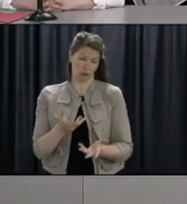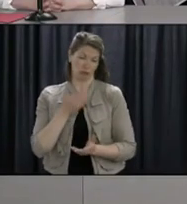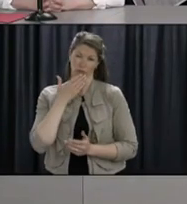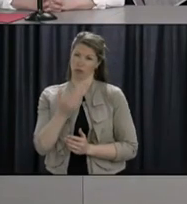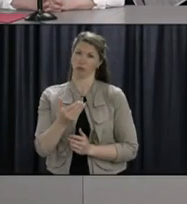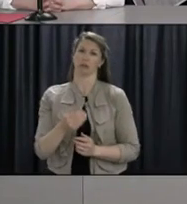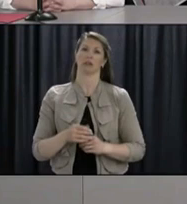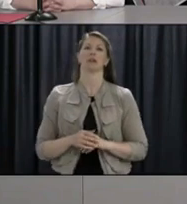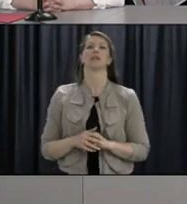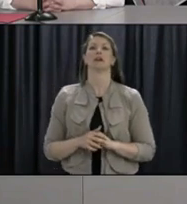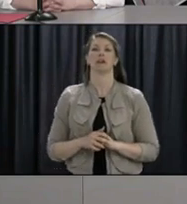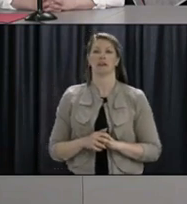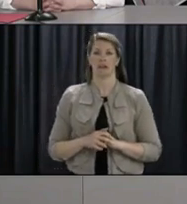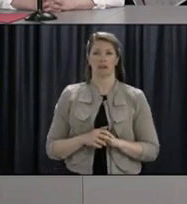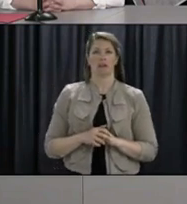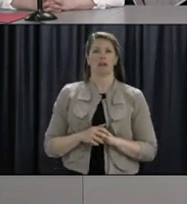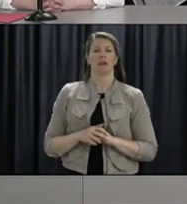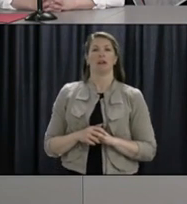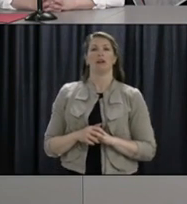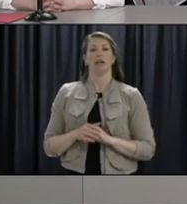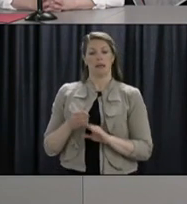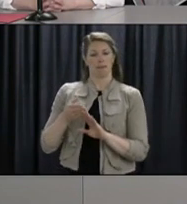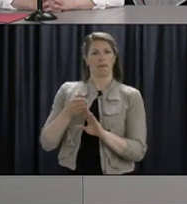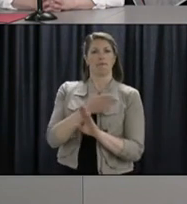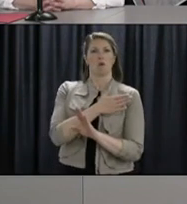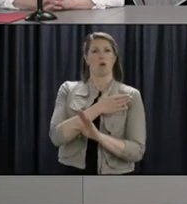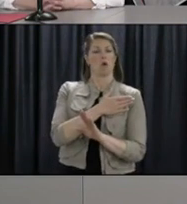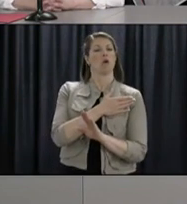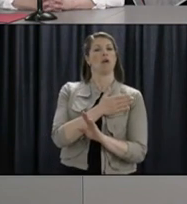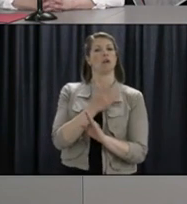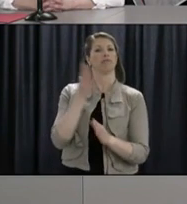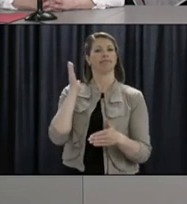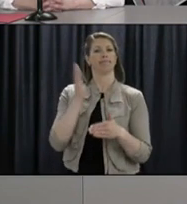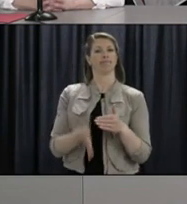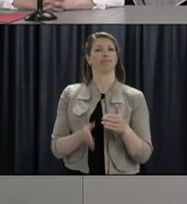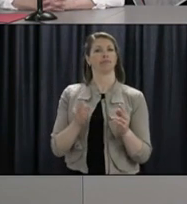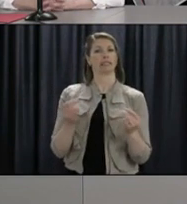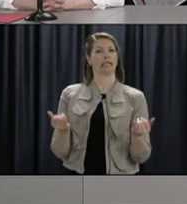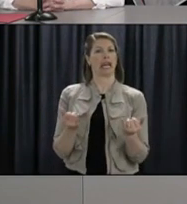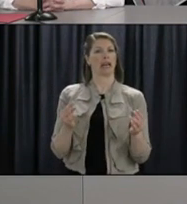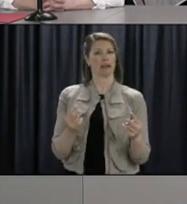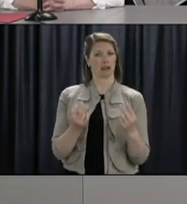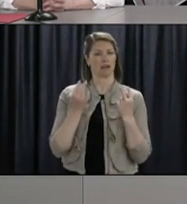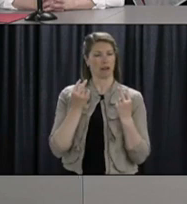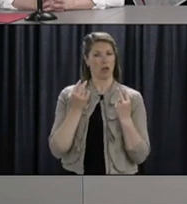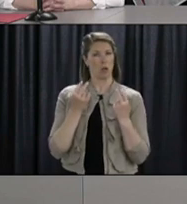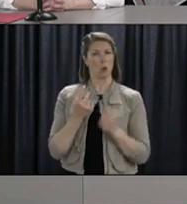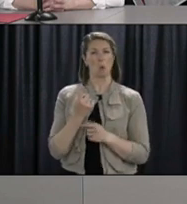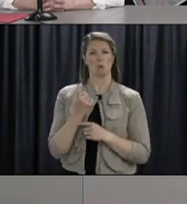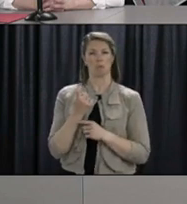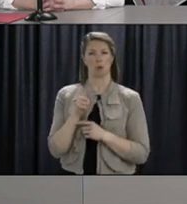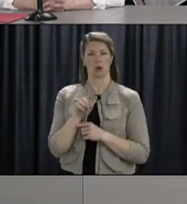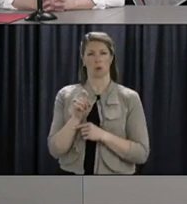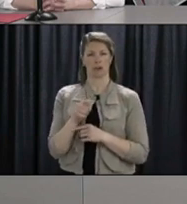Before we end today's call, we'll take one more question from each reporter, starting with Kellyanne Roberts of NTV News. Please go ahead.